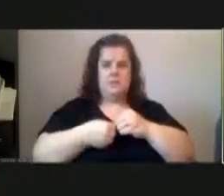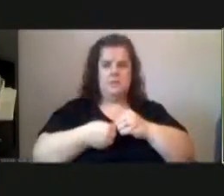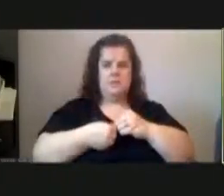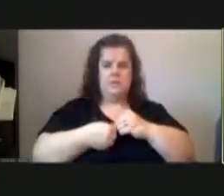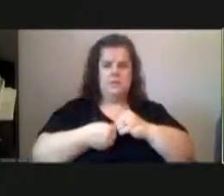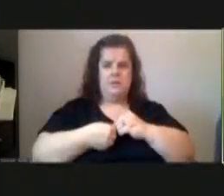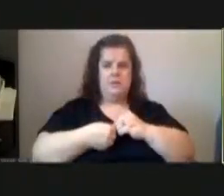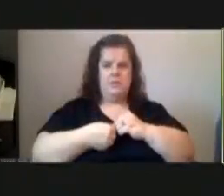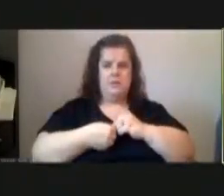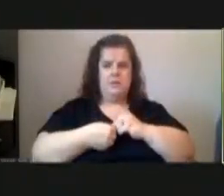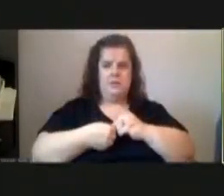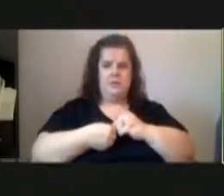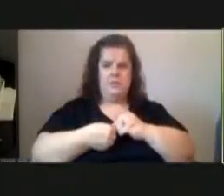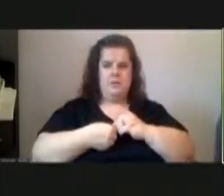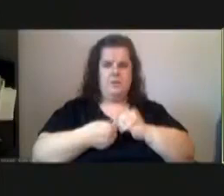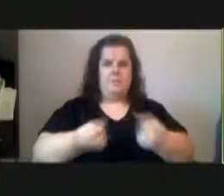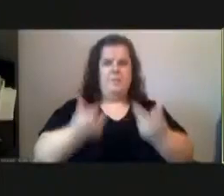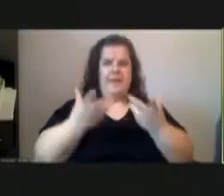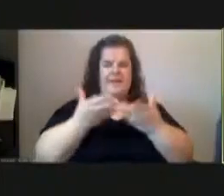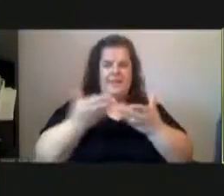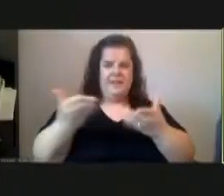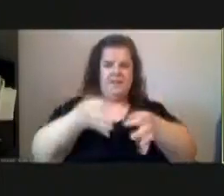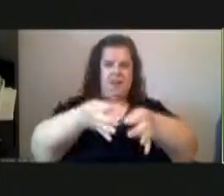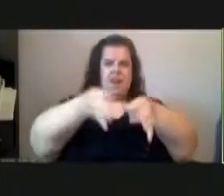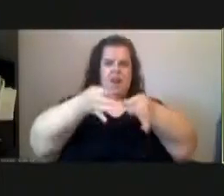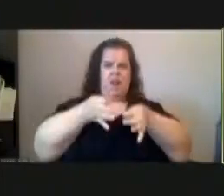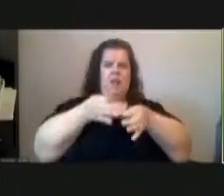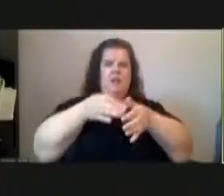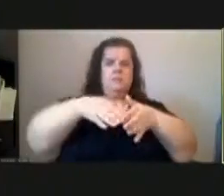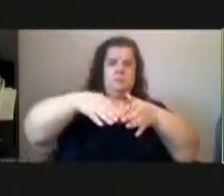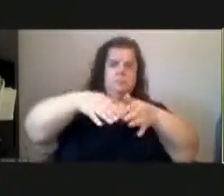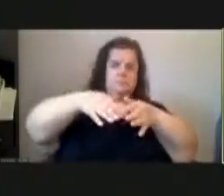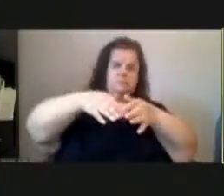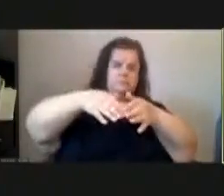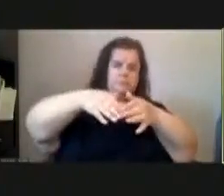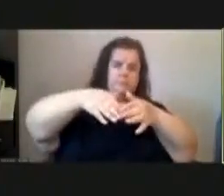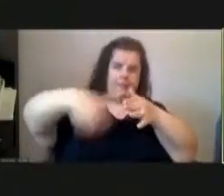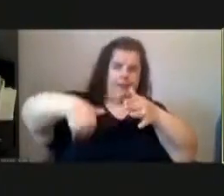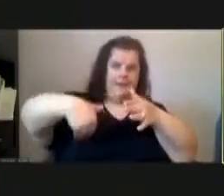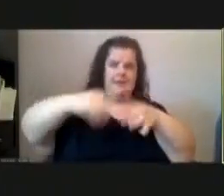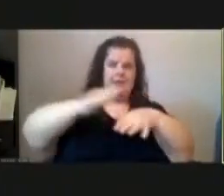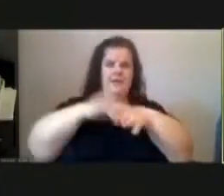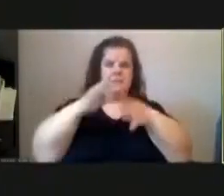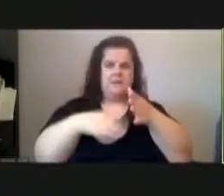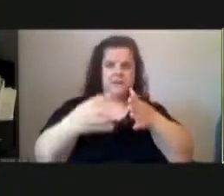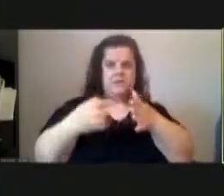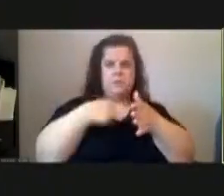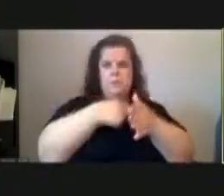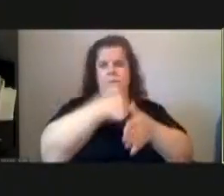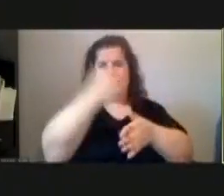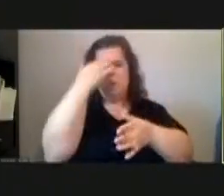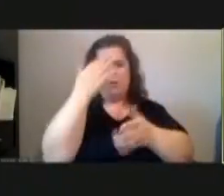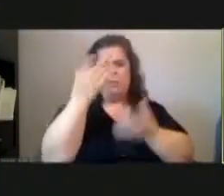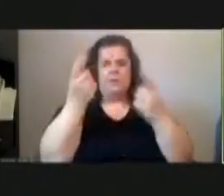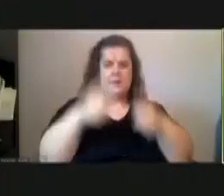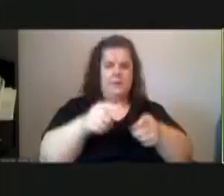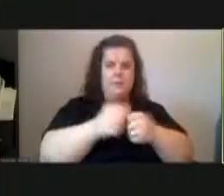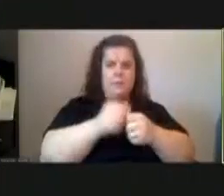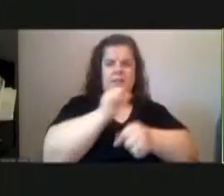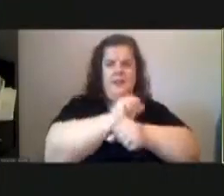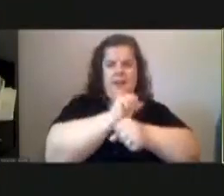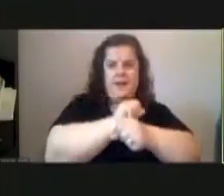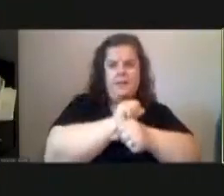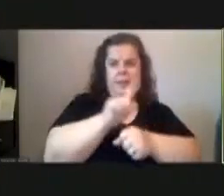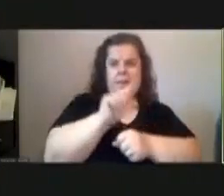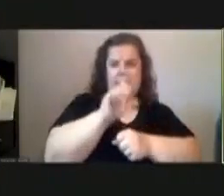that we entered a pandemic um and we know what that's like with both labor and just you